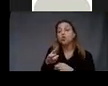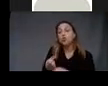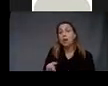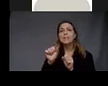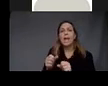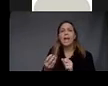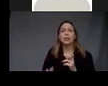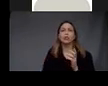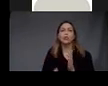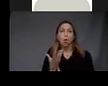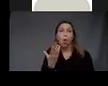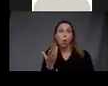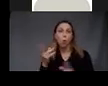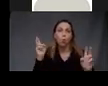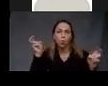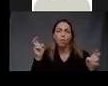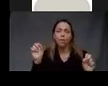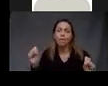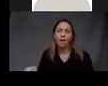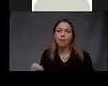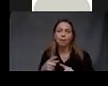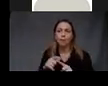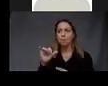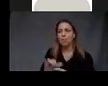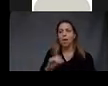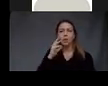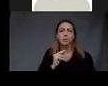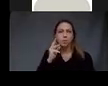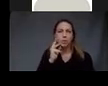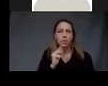out of the ashes of trauma.